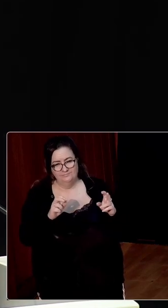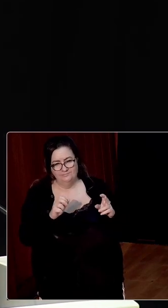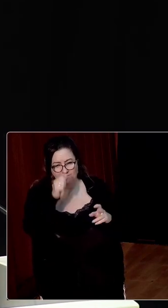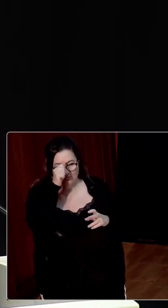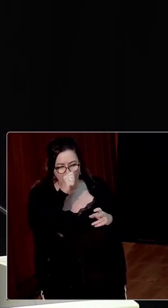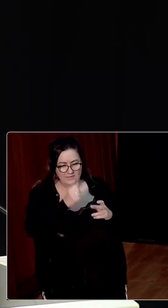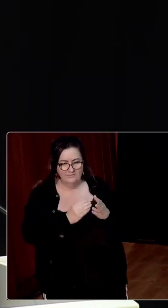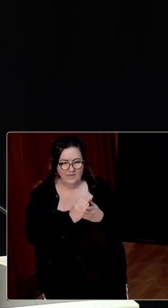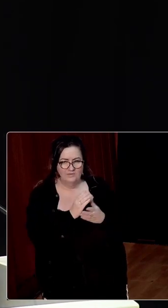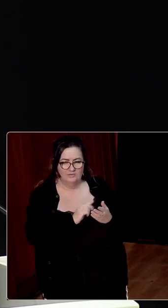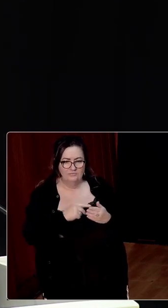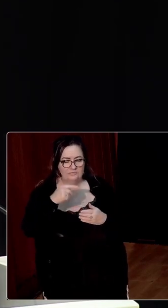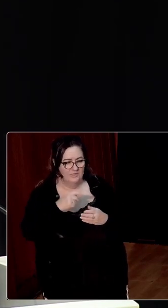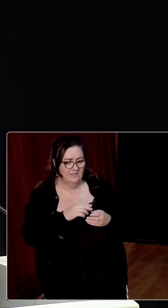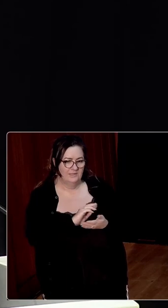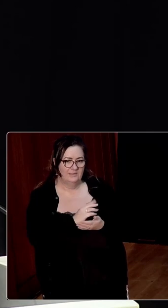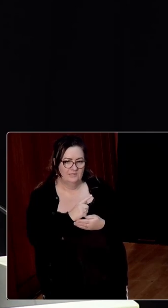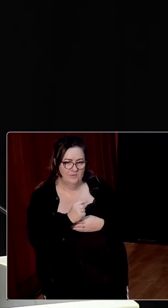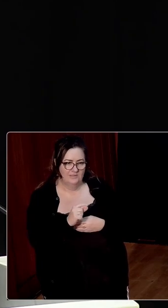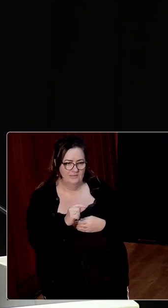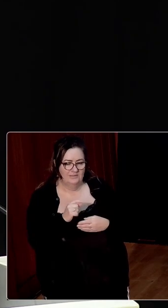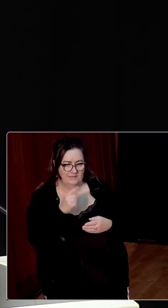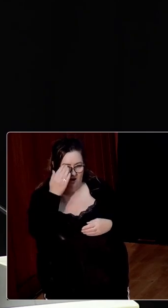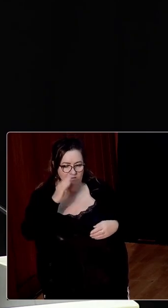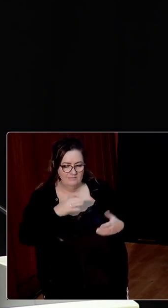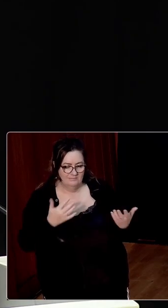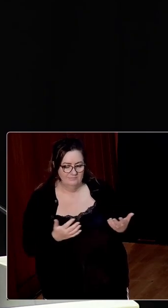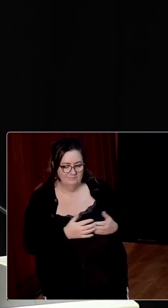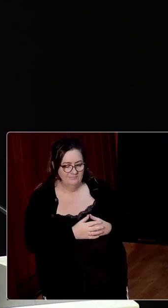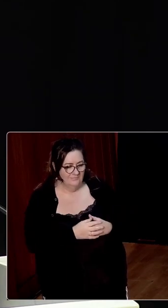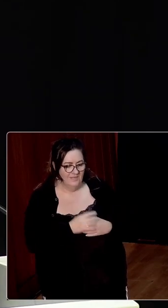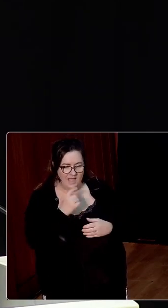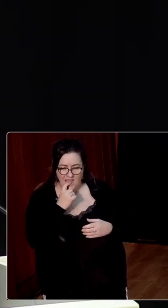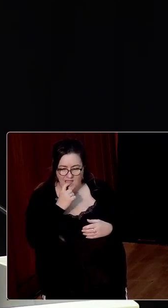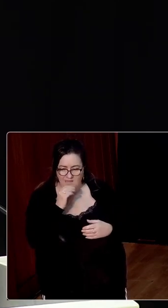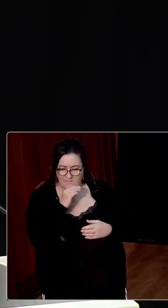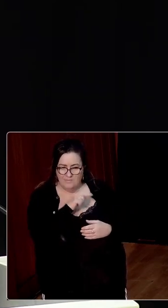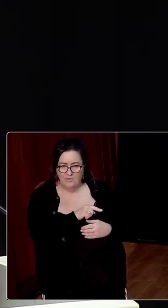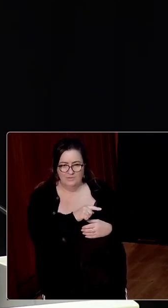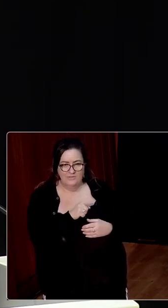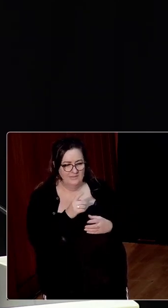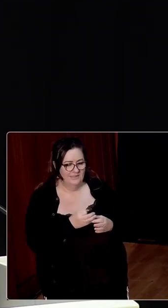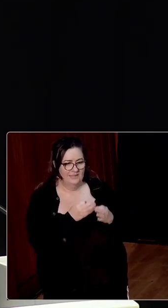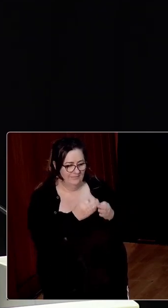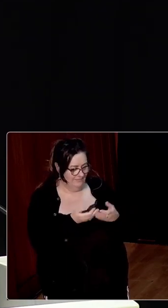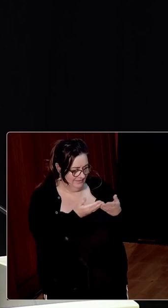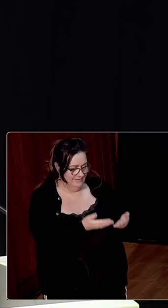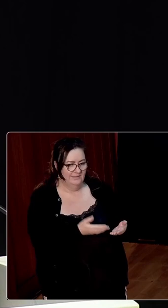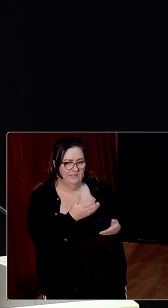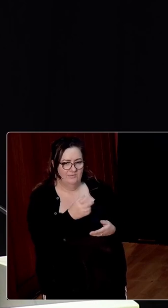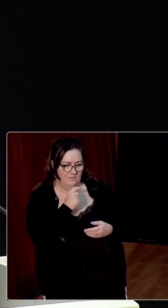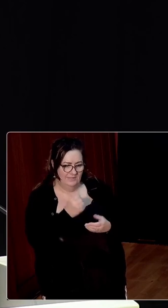for so many in 1920s Ireland, as though he so well elucidated, this was so, so important, such a gift that he gave her